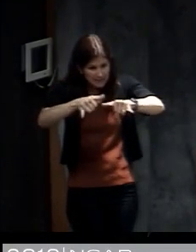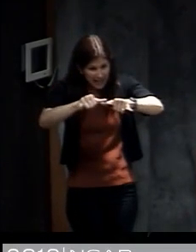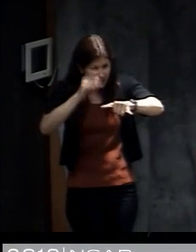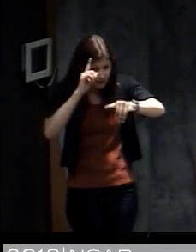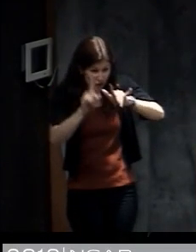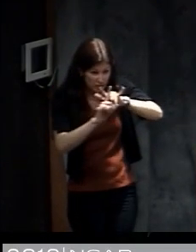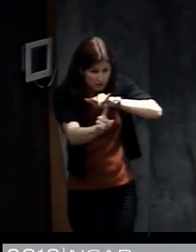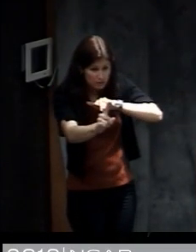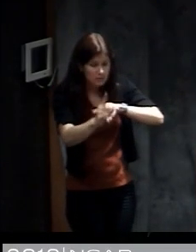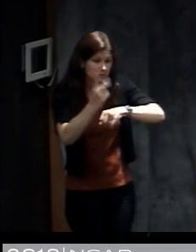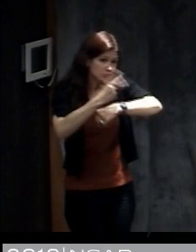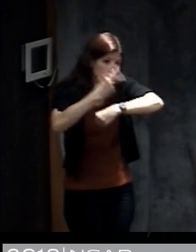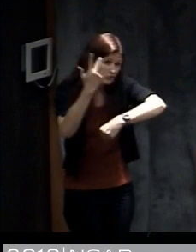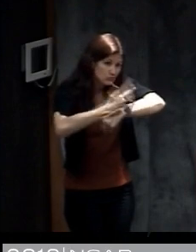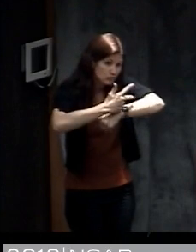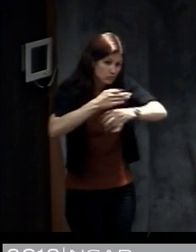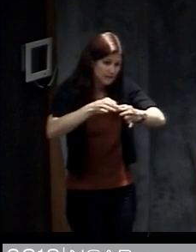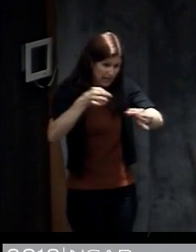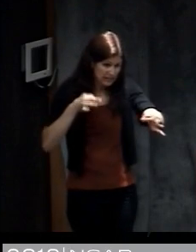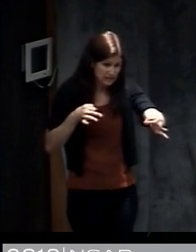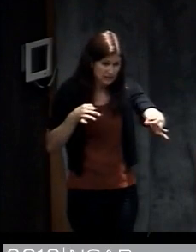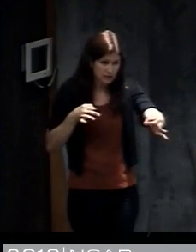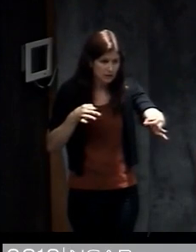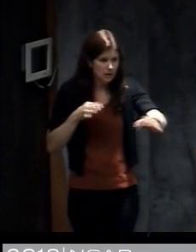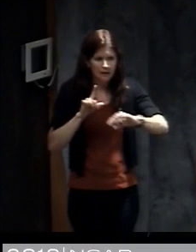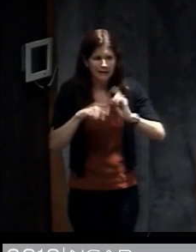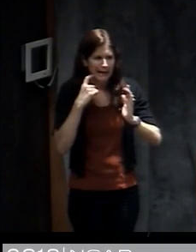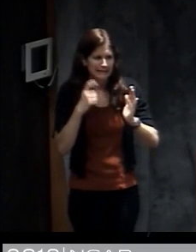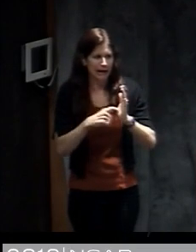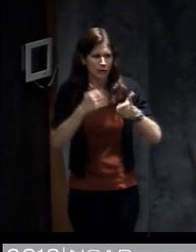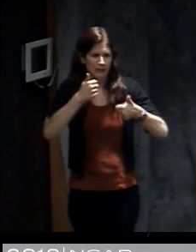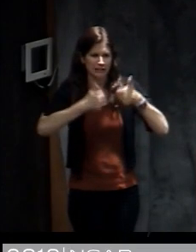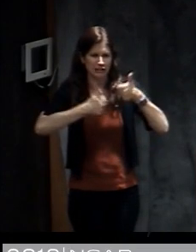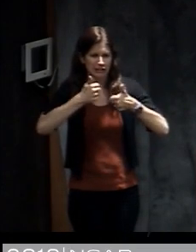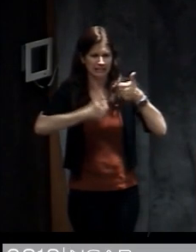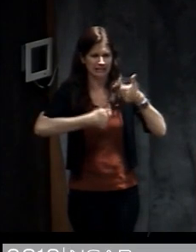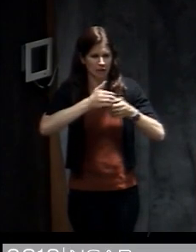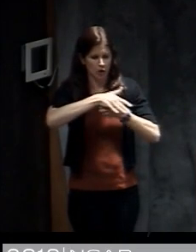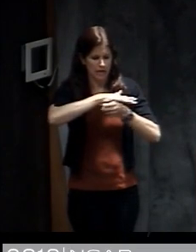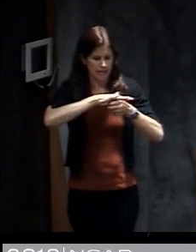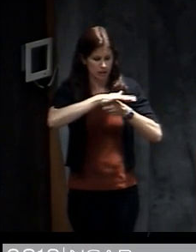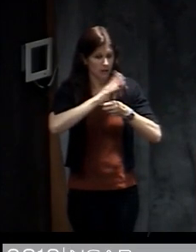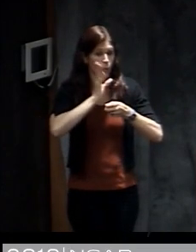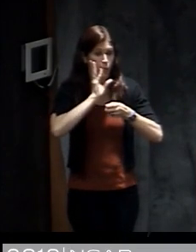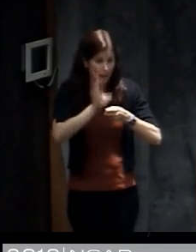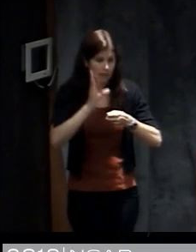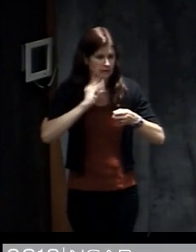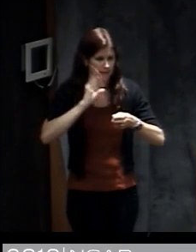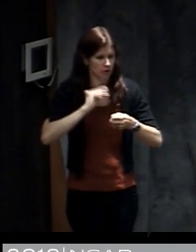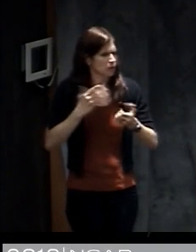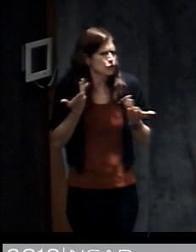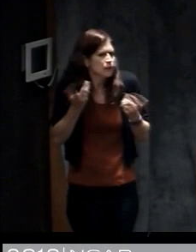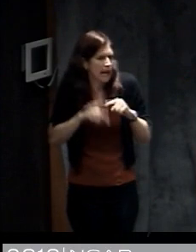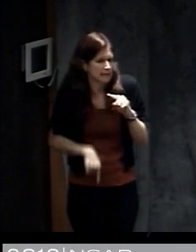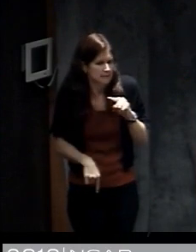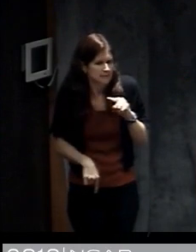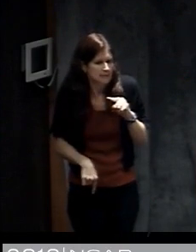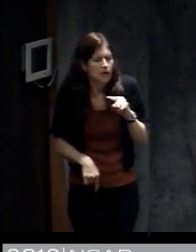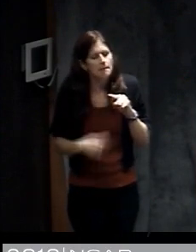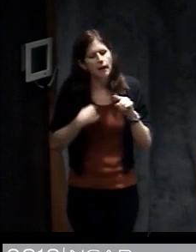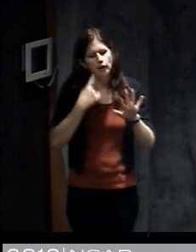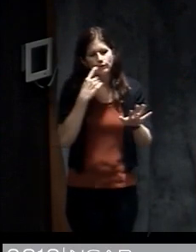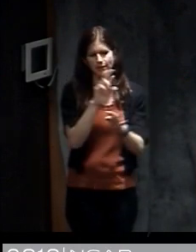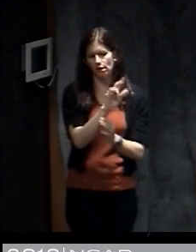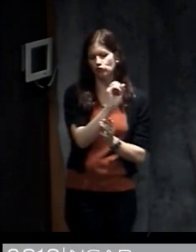decisions two or three days in advance, we can't tell which locations, we can't tell people which locations are actually going to experience this. What we can say is there's a